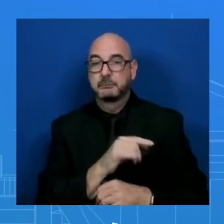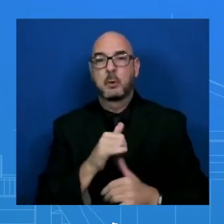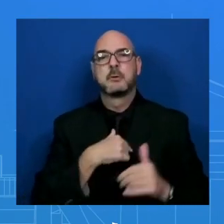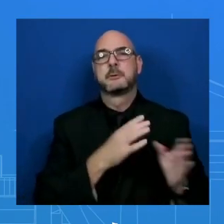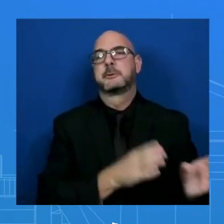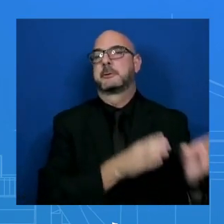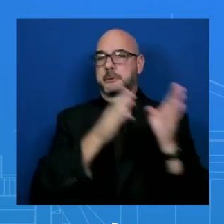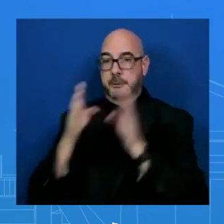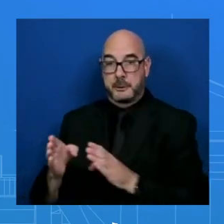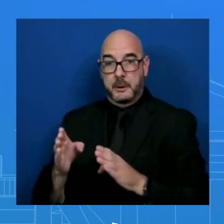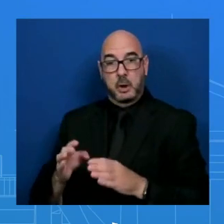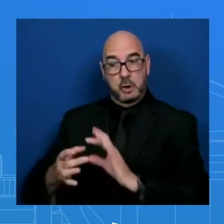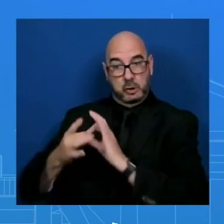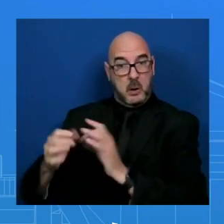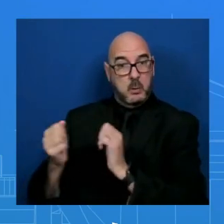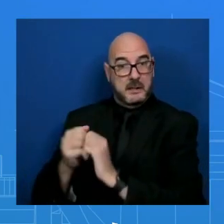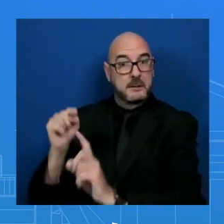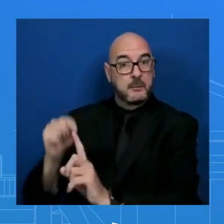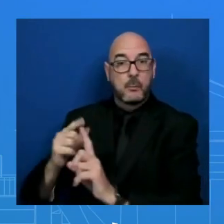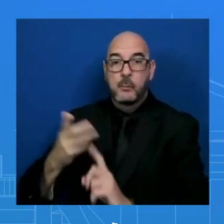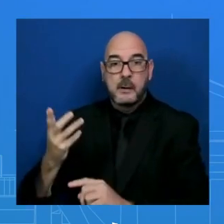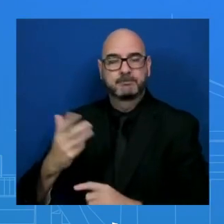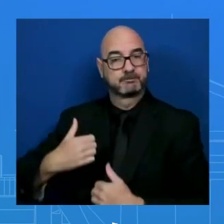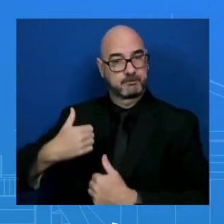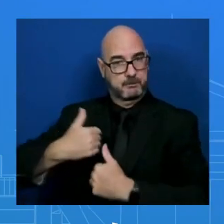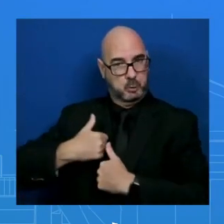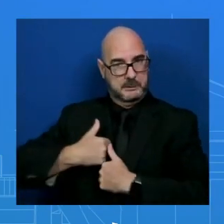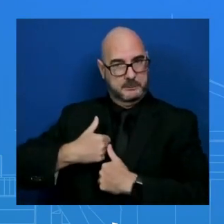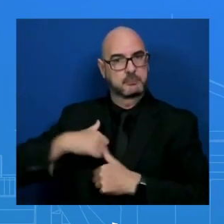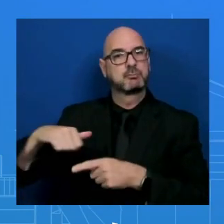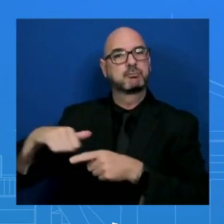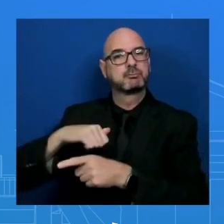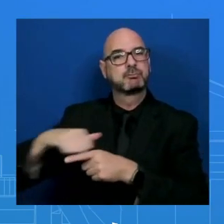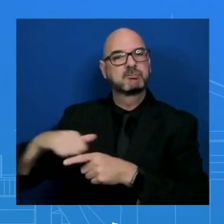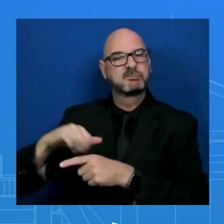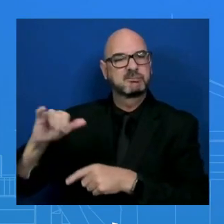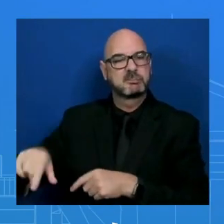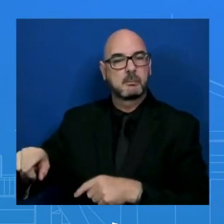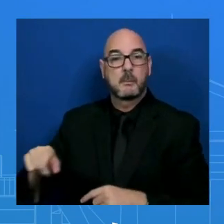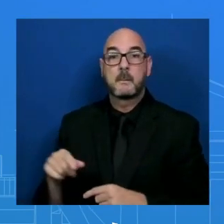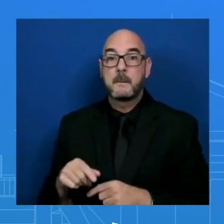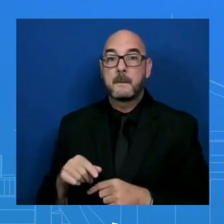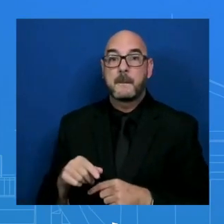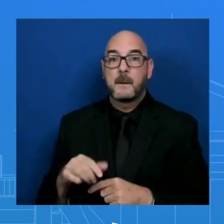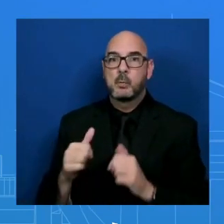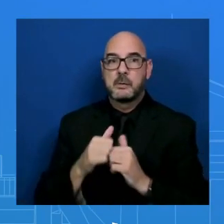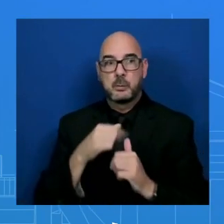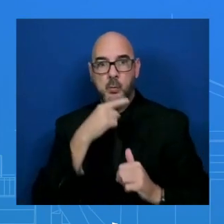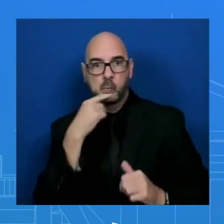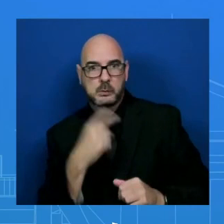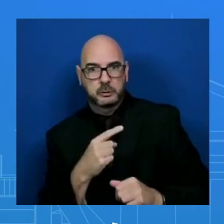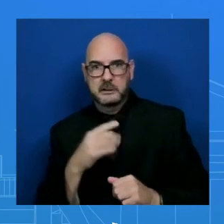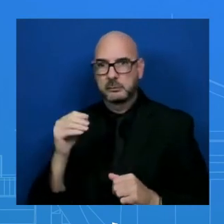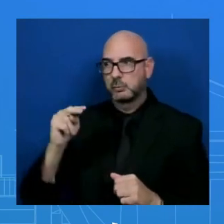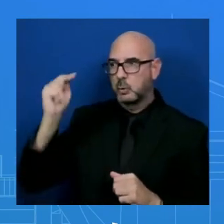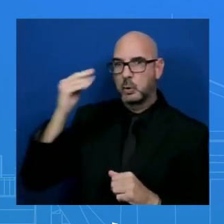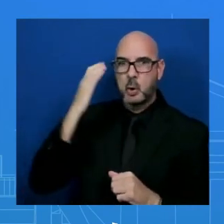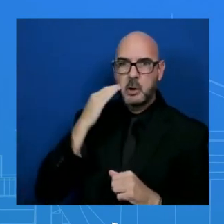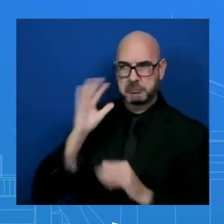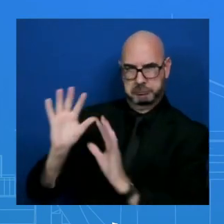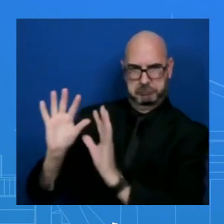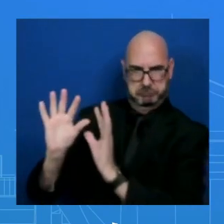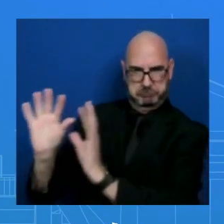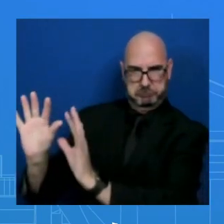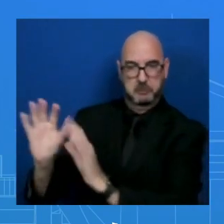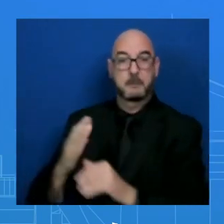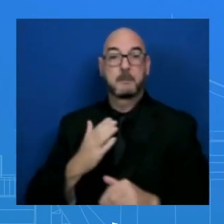on the military exercises, as far as I'm concerned, Russia looking to do